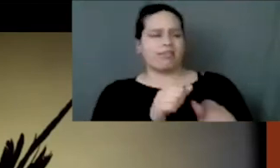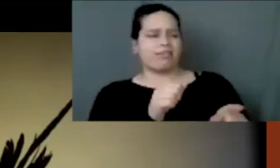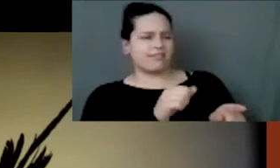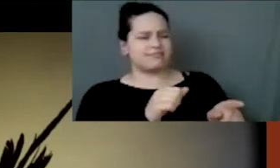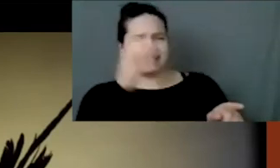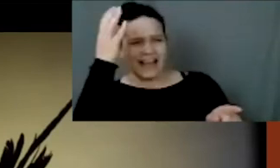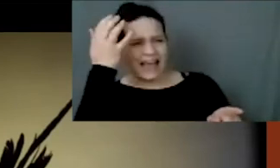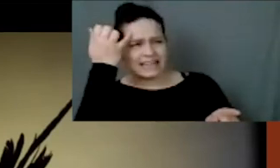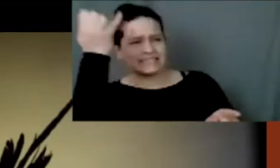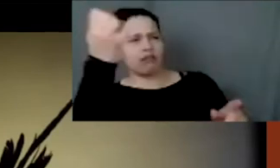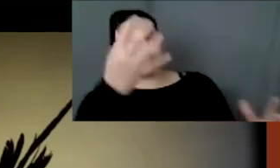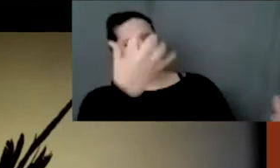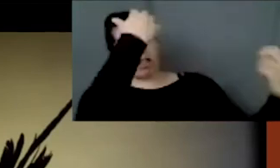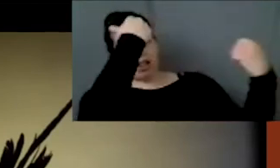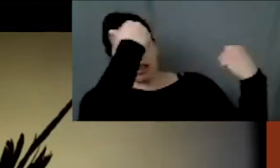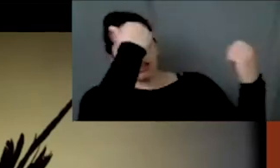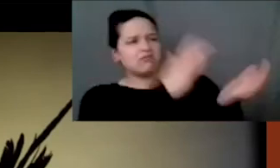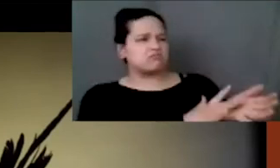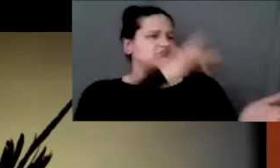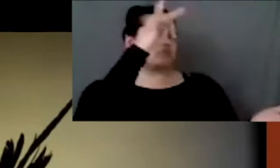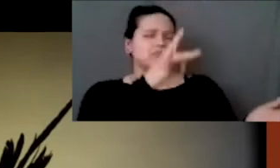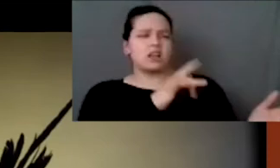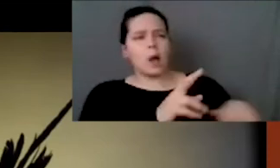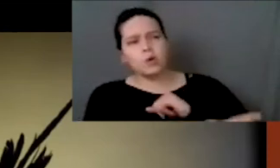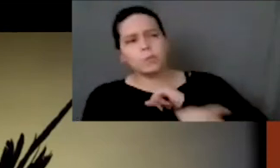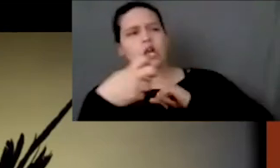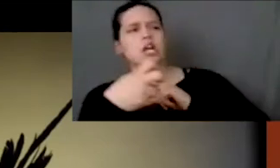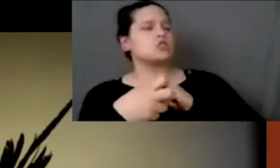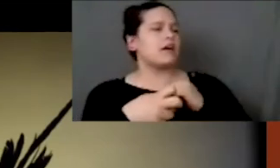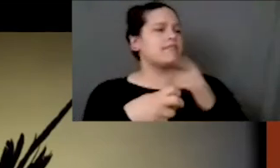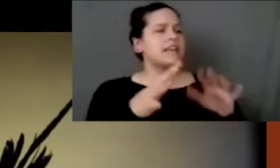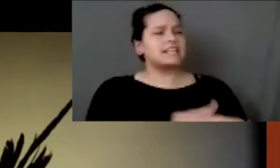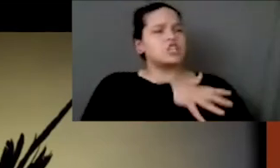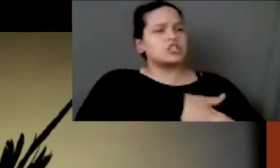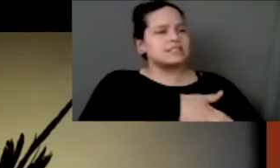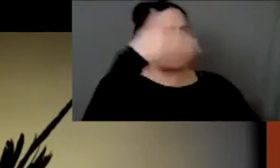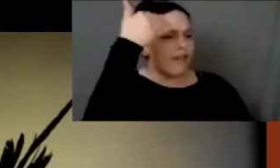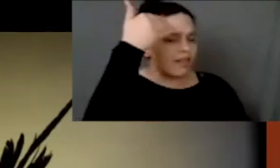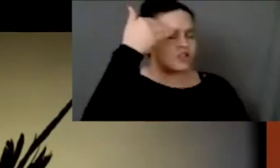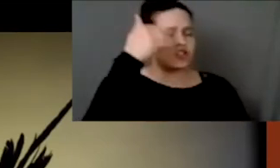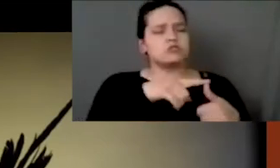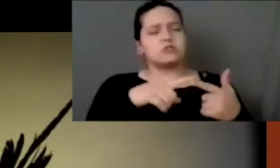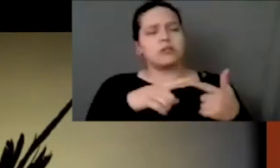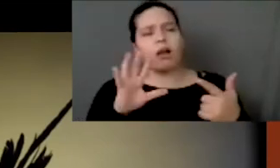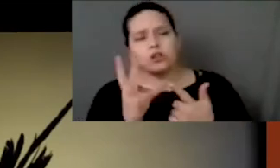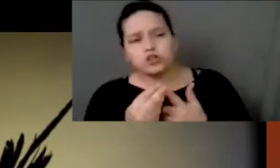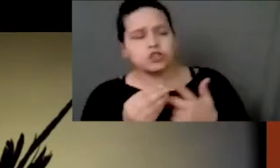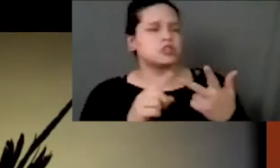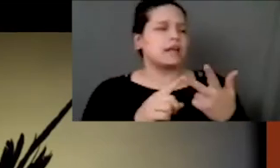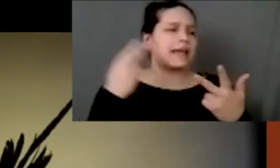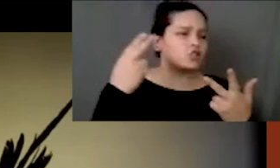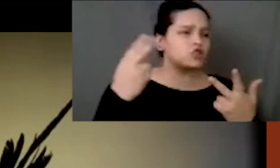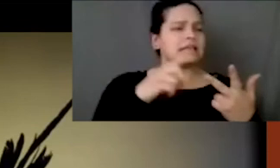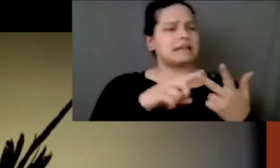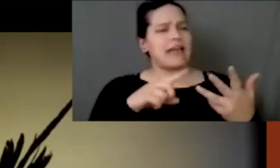exoticization or appropriation of indigenous knowledge, culture, history and plight